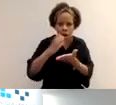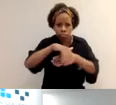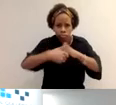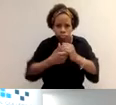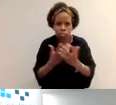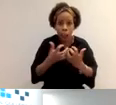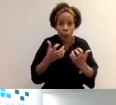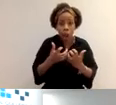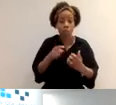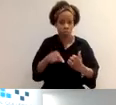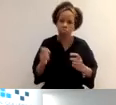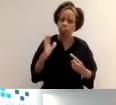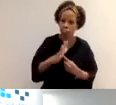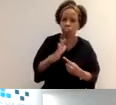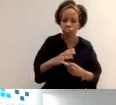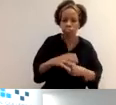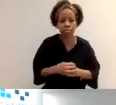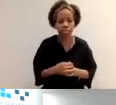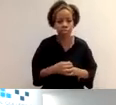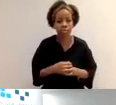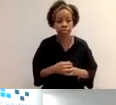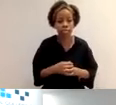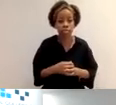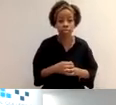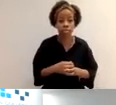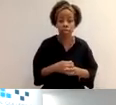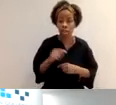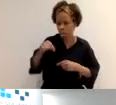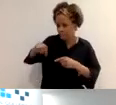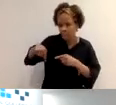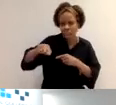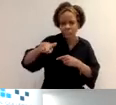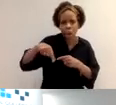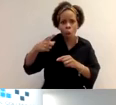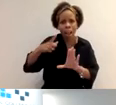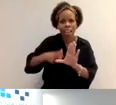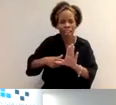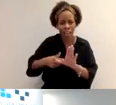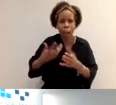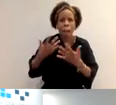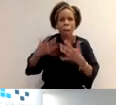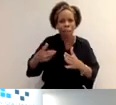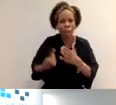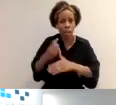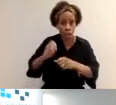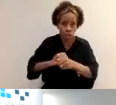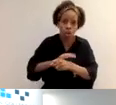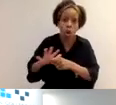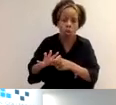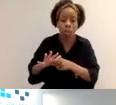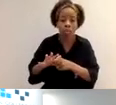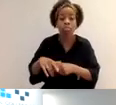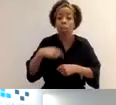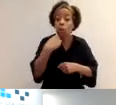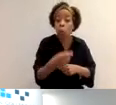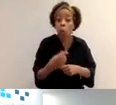training. Don't struggle to fill in the COVID gaps. So I mentioned before, three consecutive months, if there is a gap, it needs